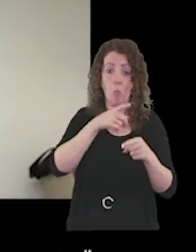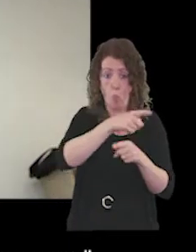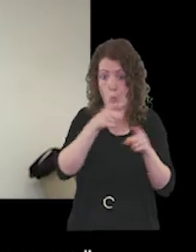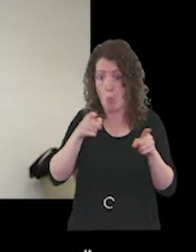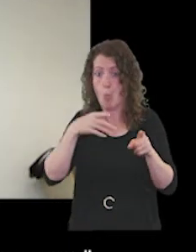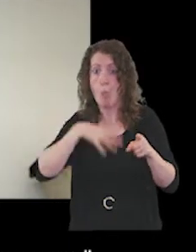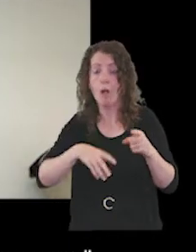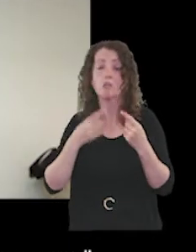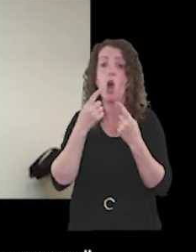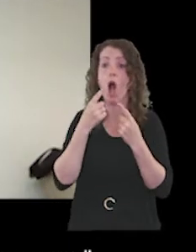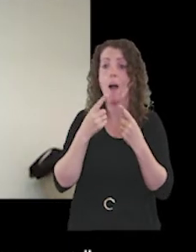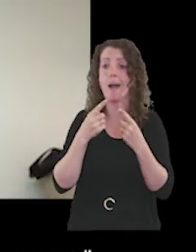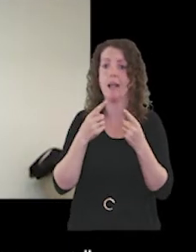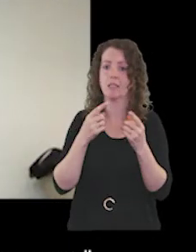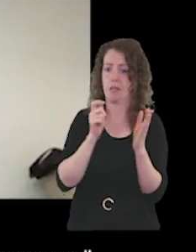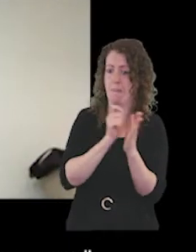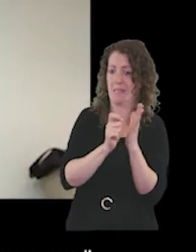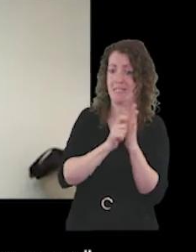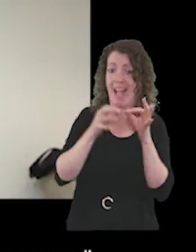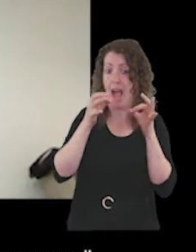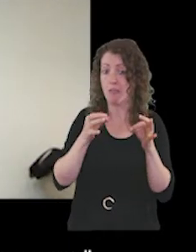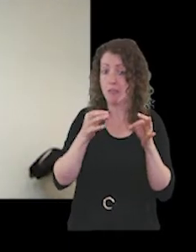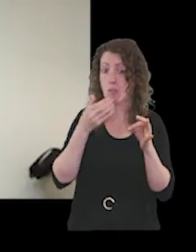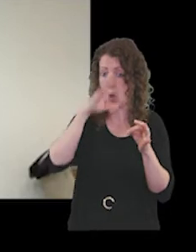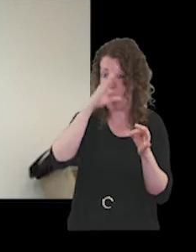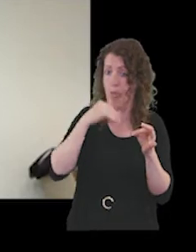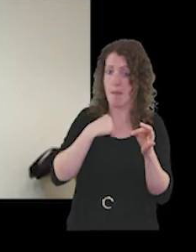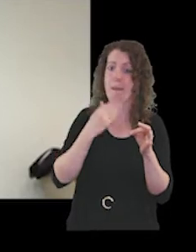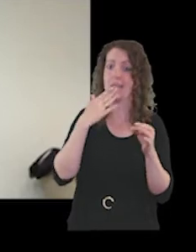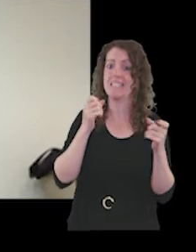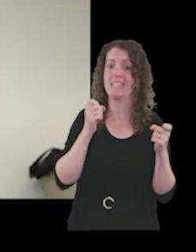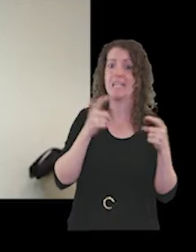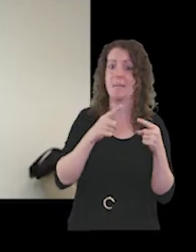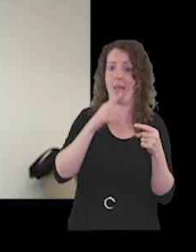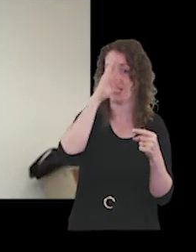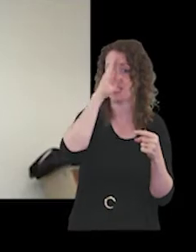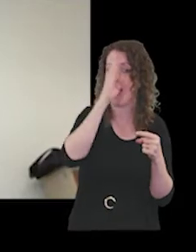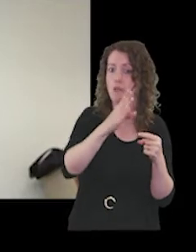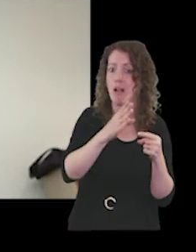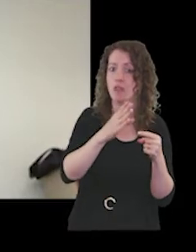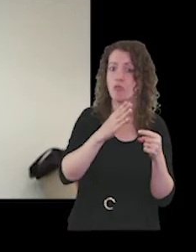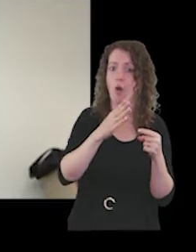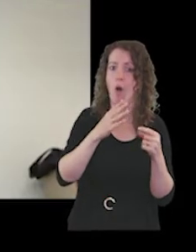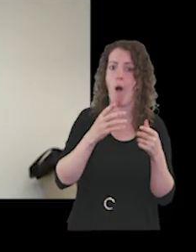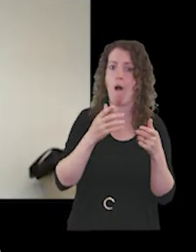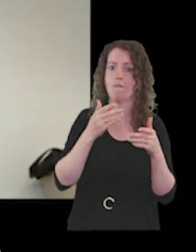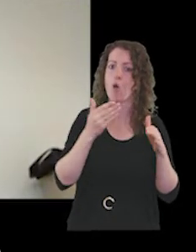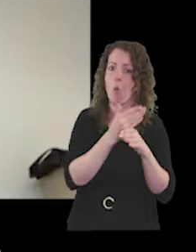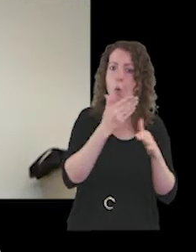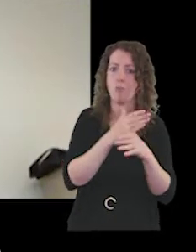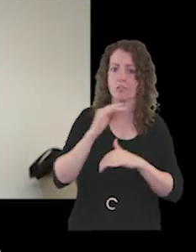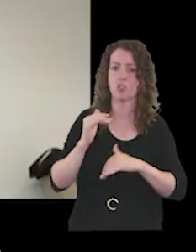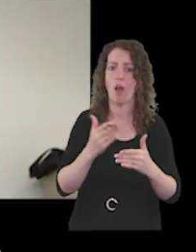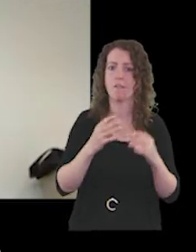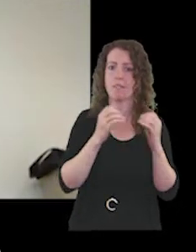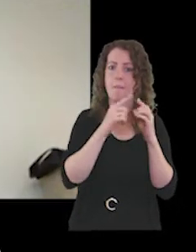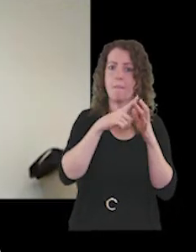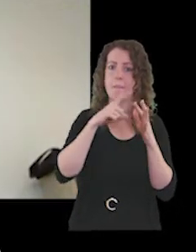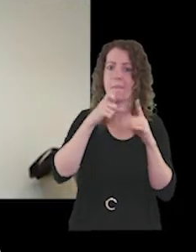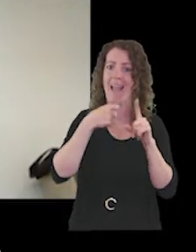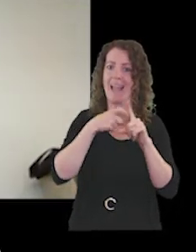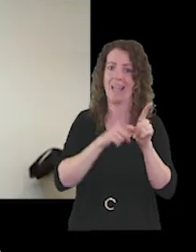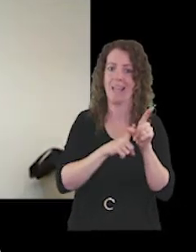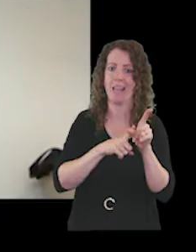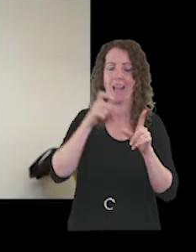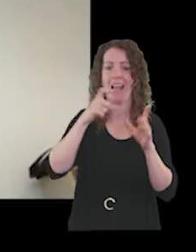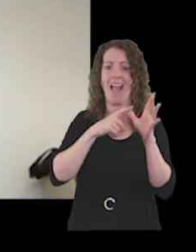of the minutes can email our Deputy Director of Corporate Services, Becky Cassidy, with comments. And again, contact details will